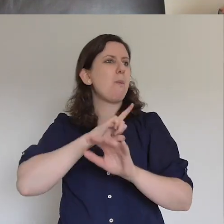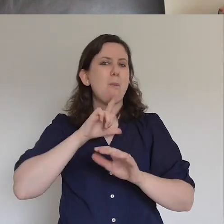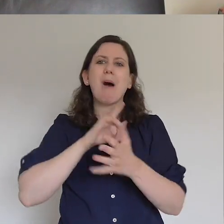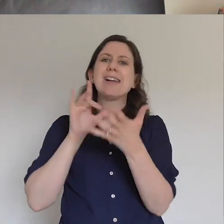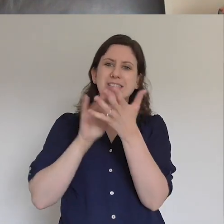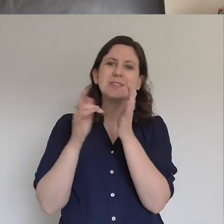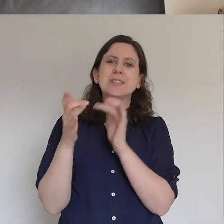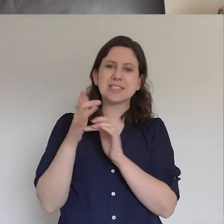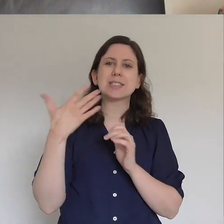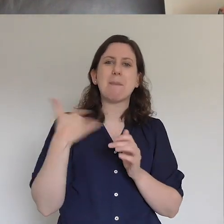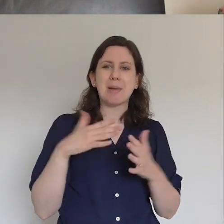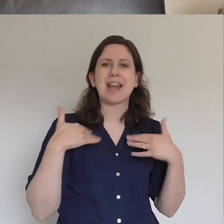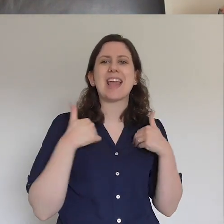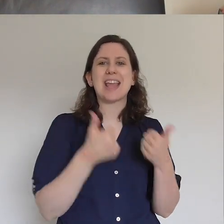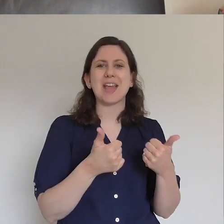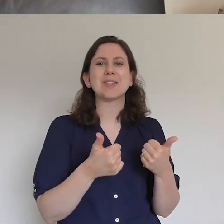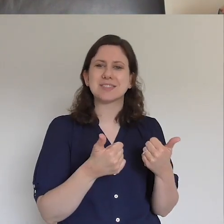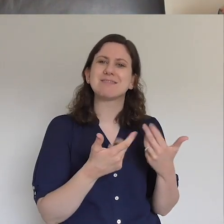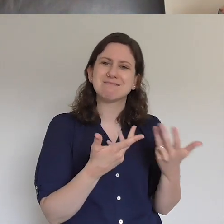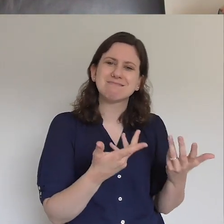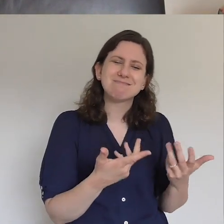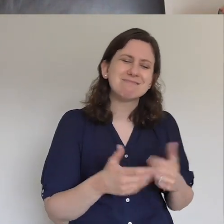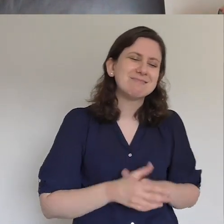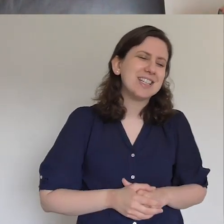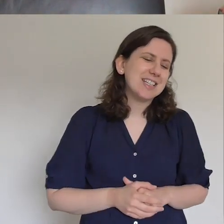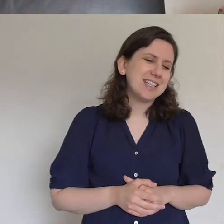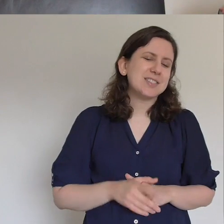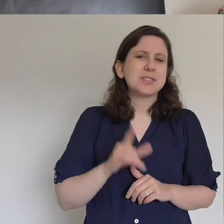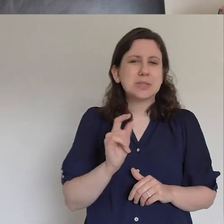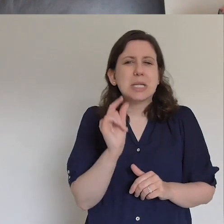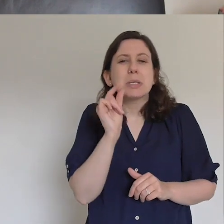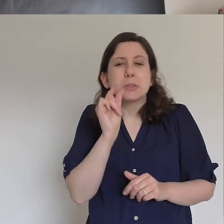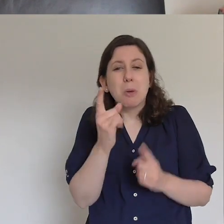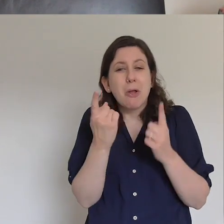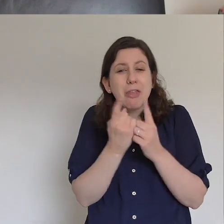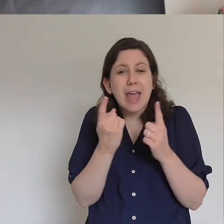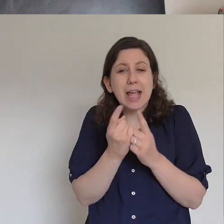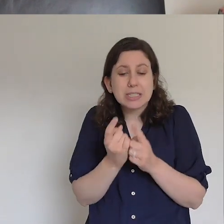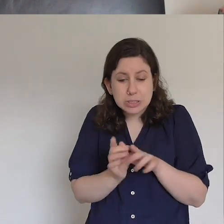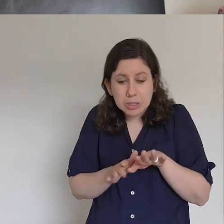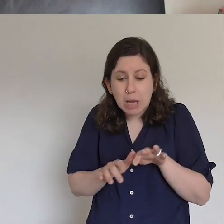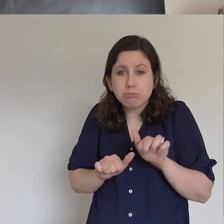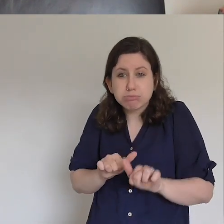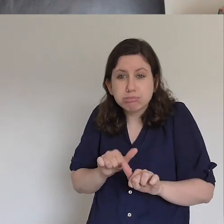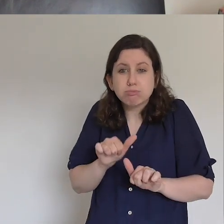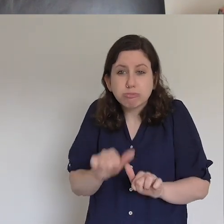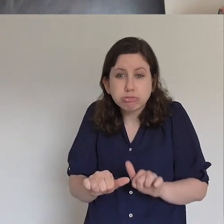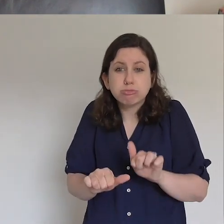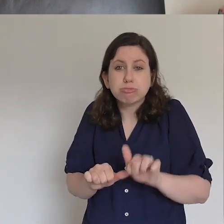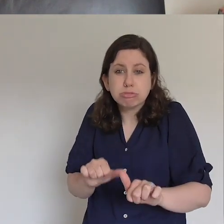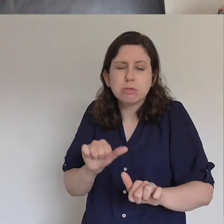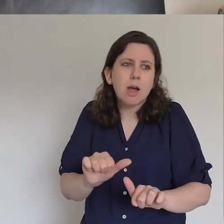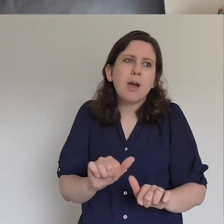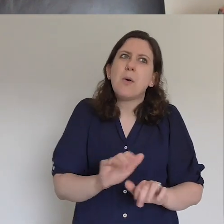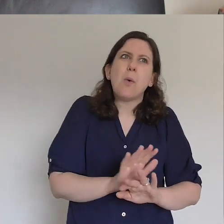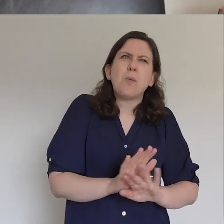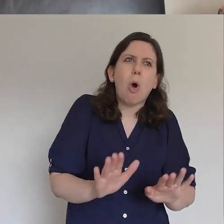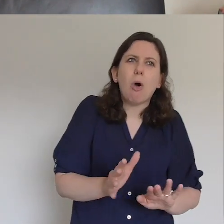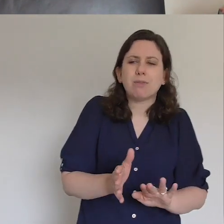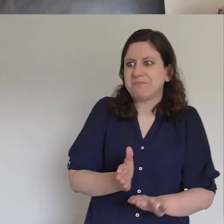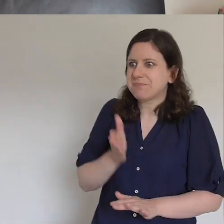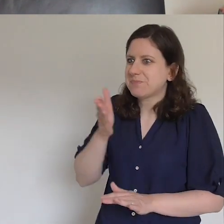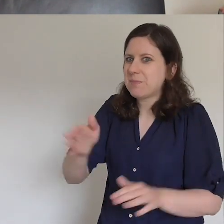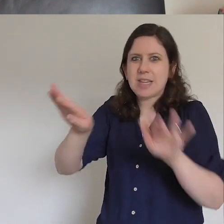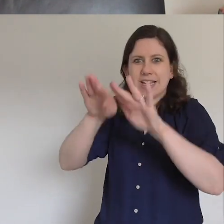think it's just little steps isn't it that we can make to it might not be preaching in the temple courts but it's going okay how